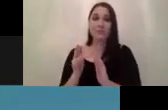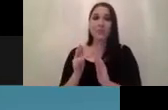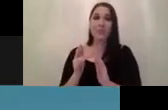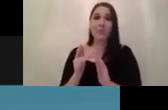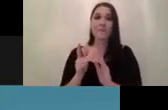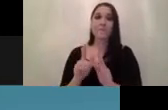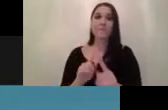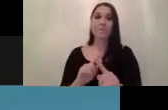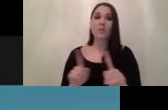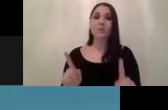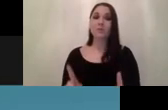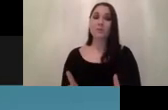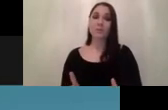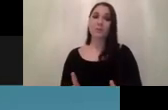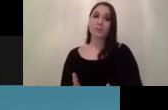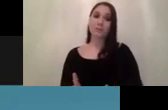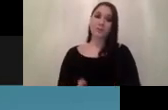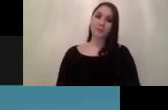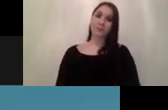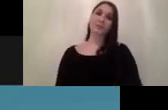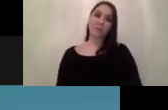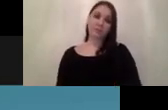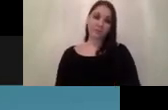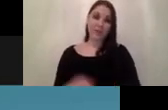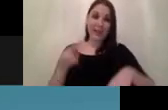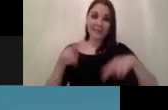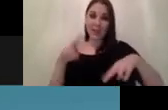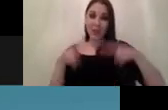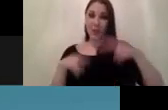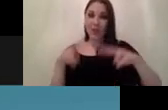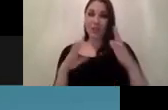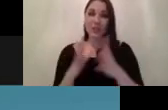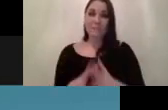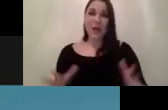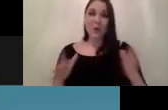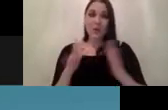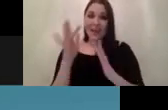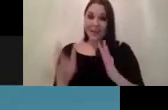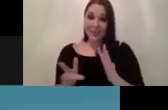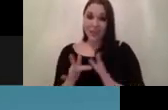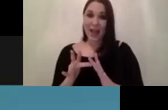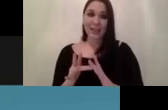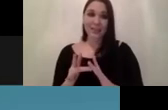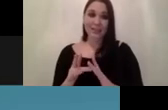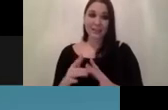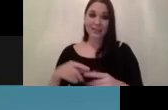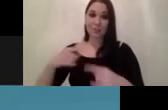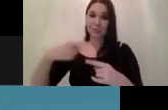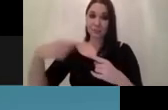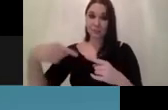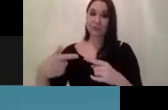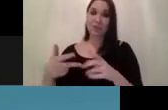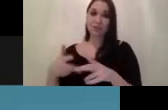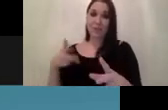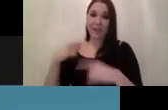the underlying driver that was driving up the valuations was that the amount of internet traffic uh how much people used the internet